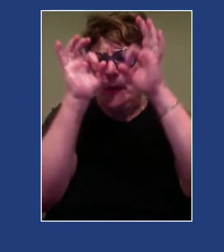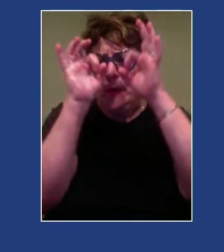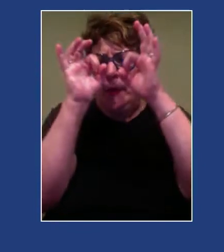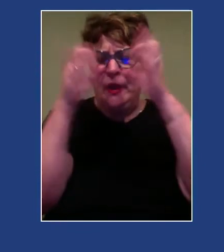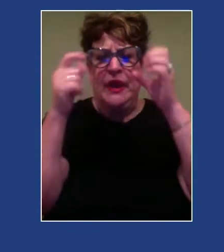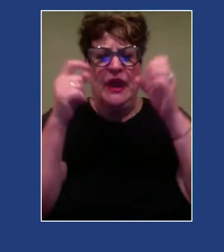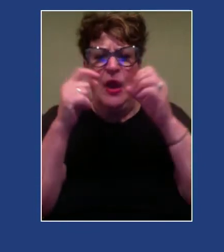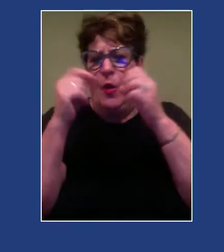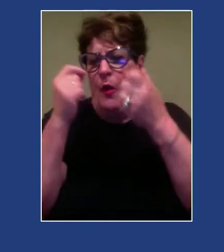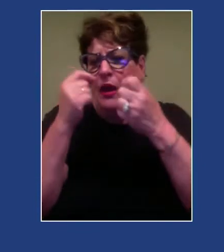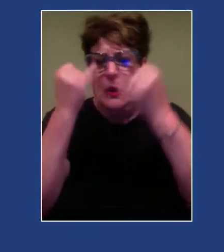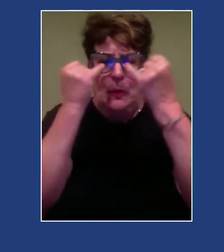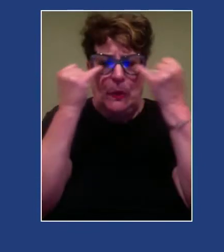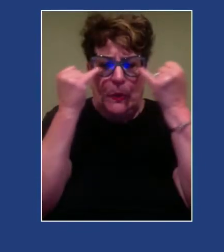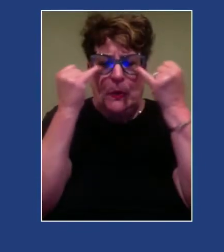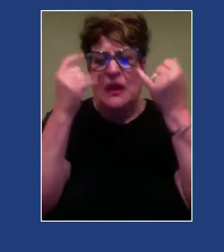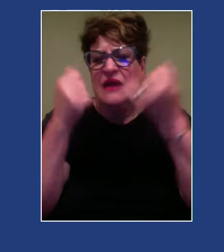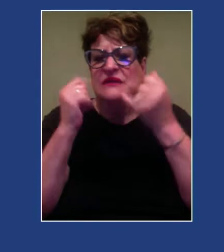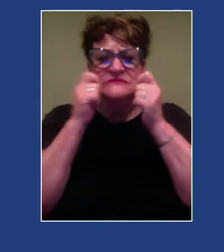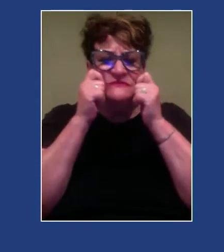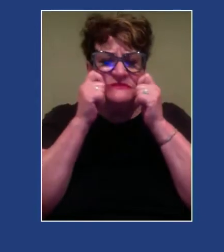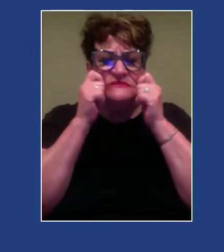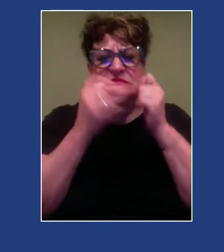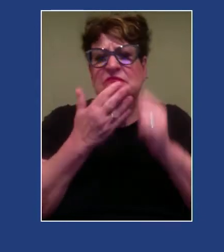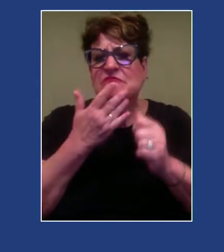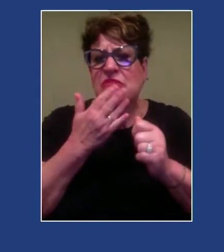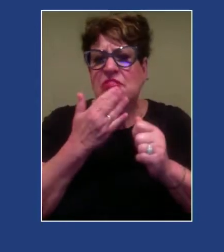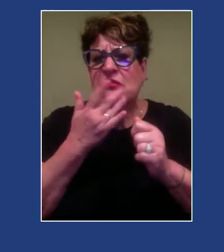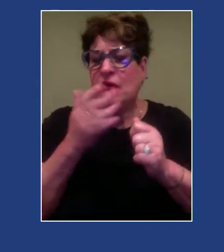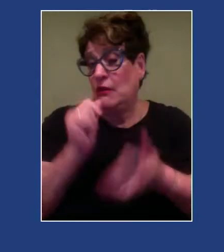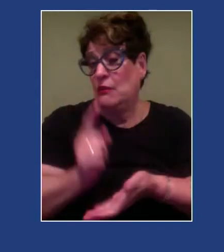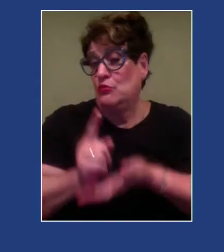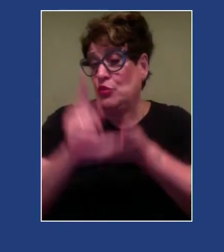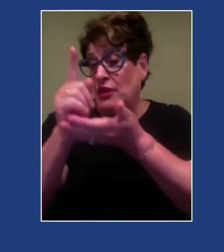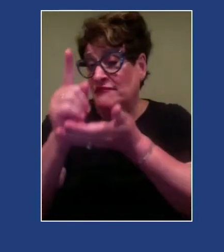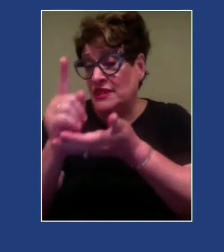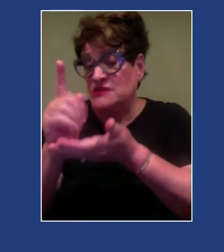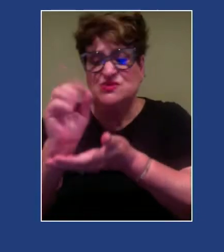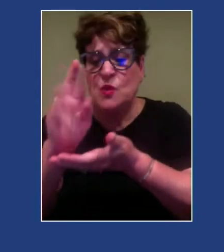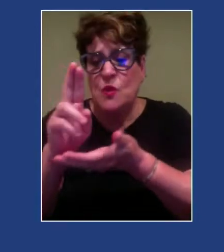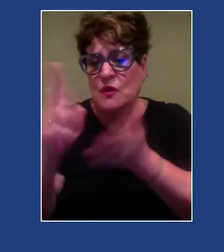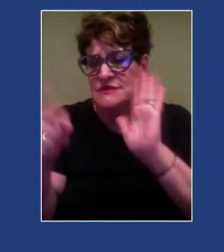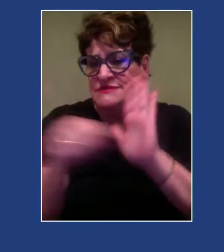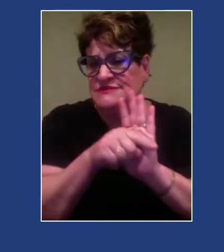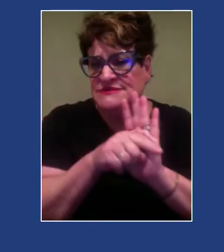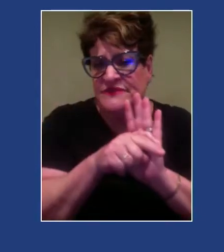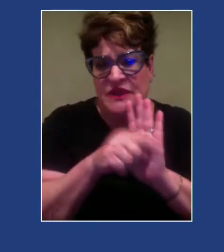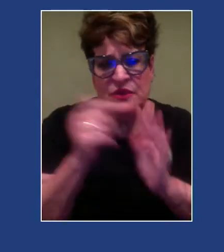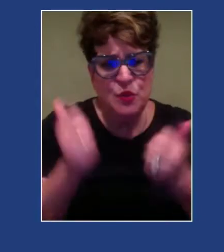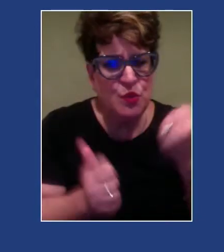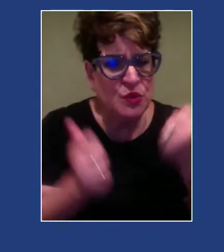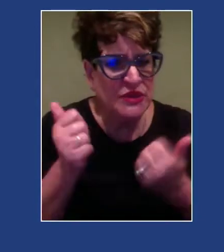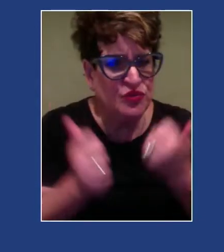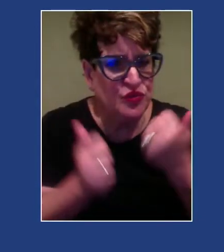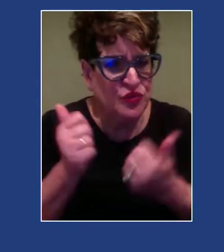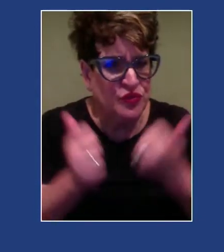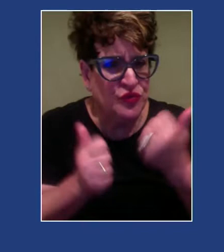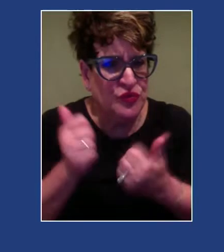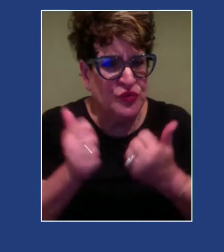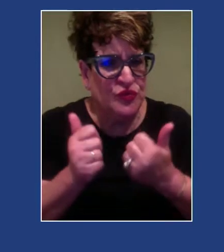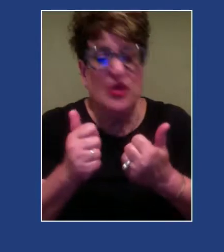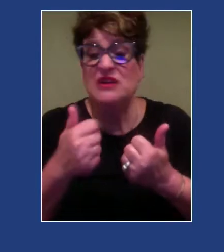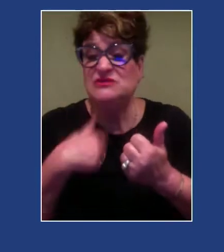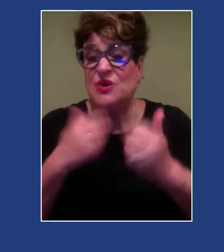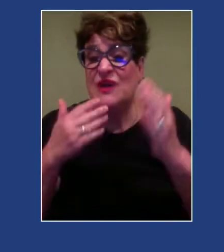How are people's facial features and skin color privileged or disadvantaged? And so as I'm doing anti-racist